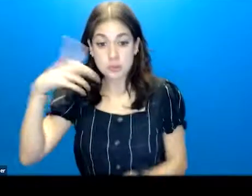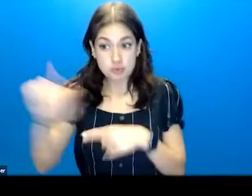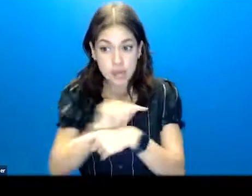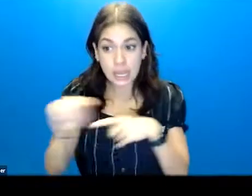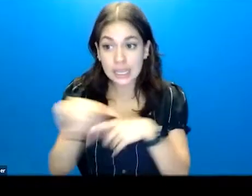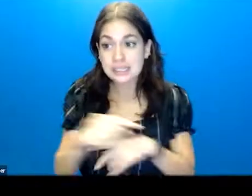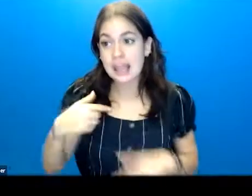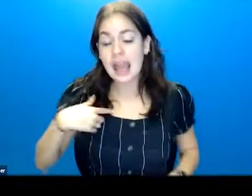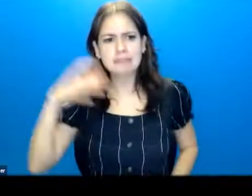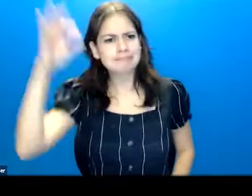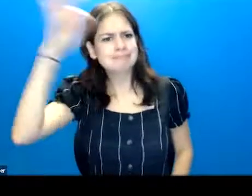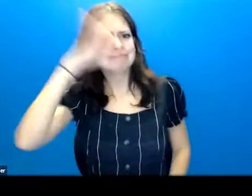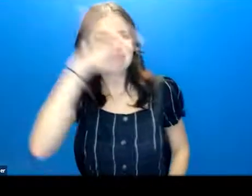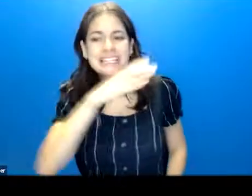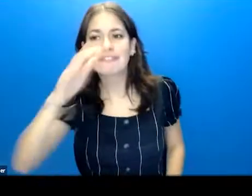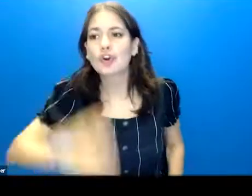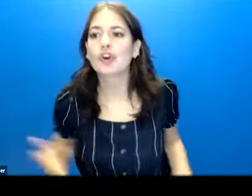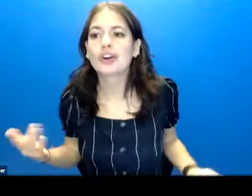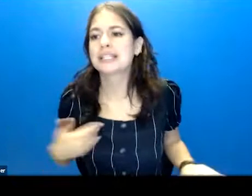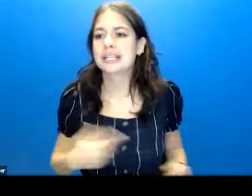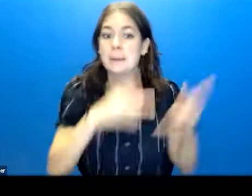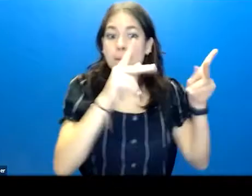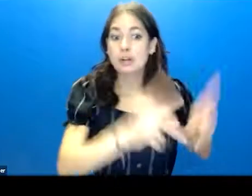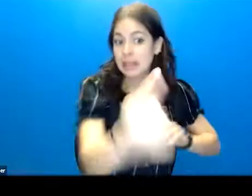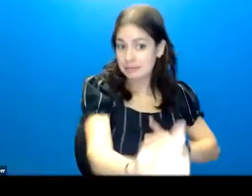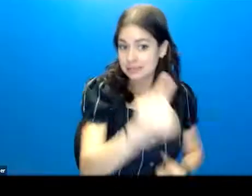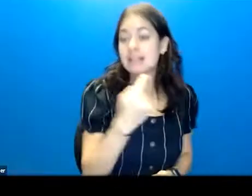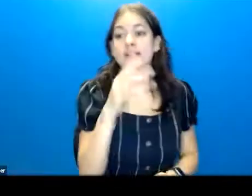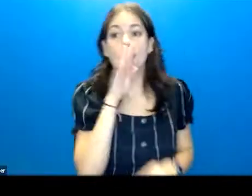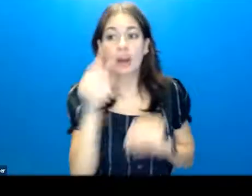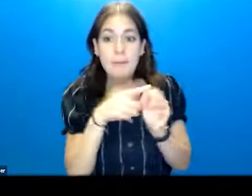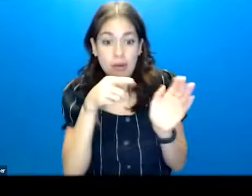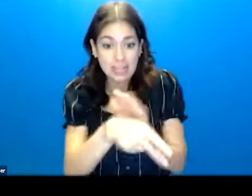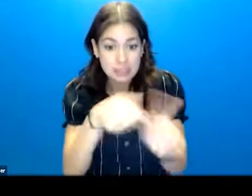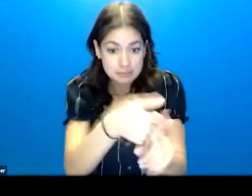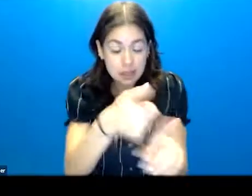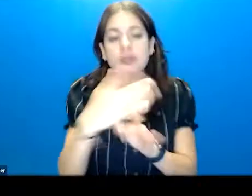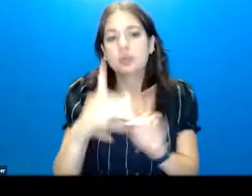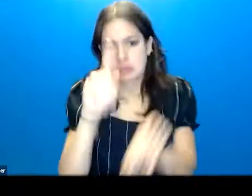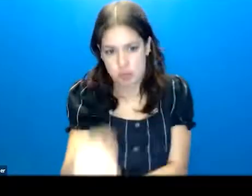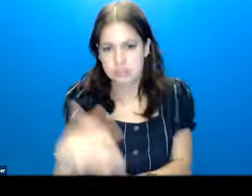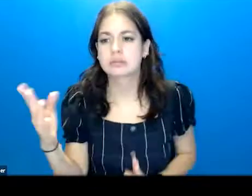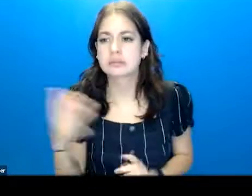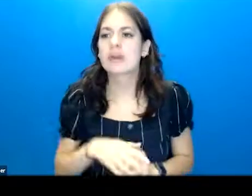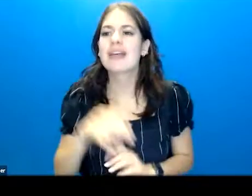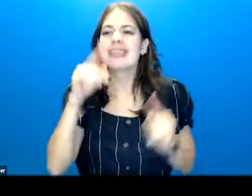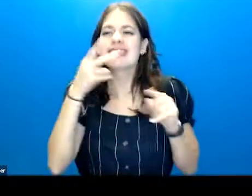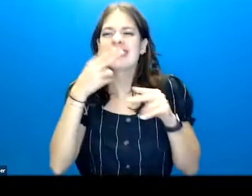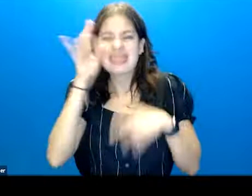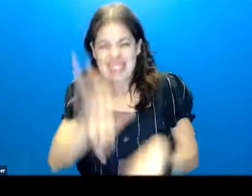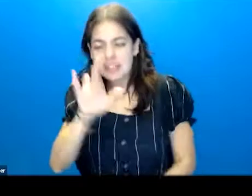I heard none of this. It was just the person comes in, they talk about suicide and you respond, which is reactive